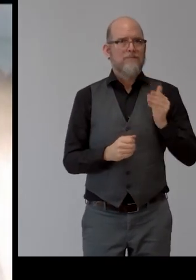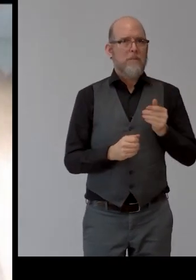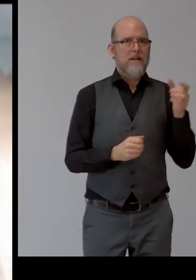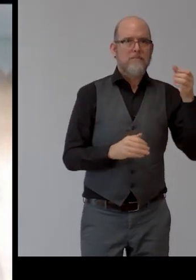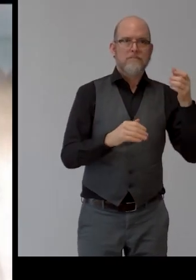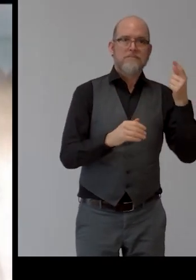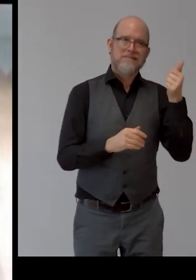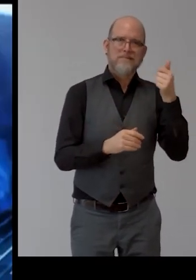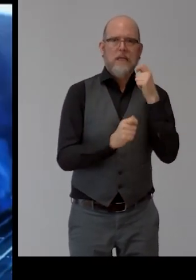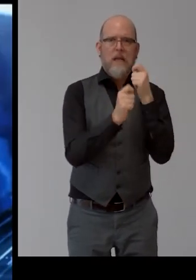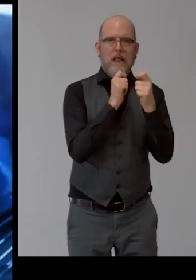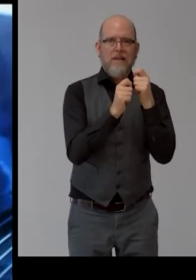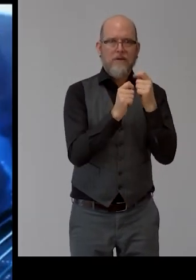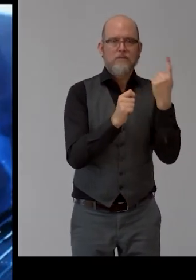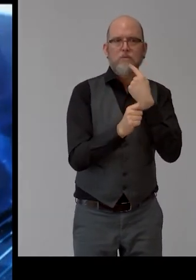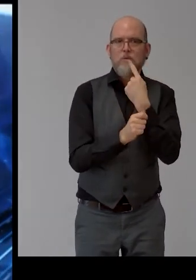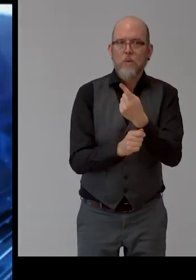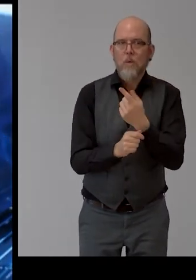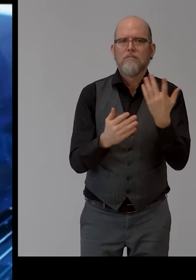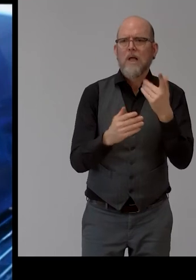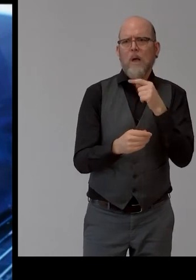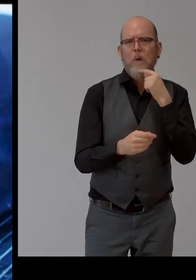feature is talking about it. Both are speaking Russian.